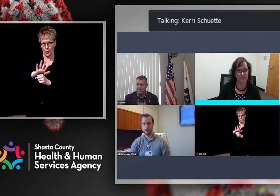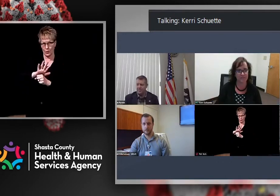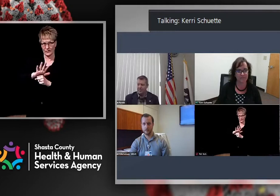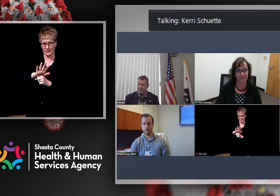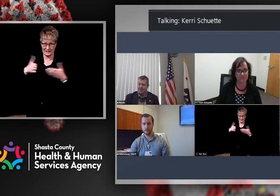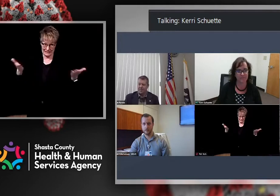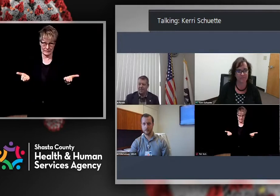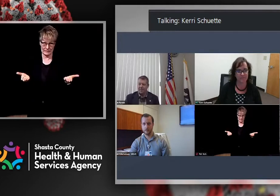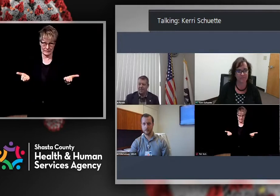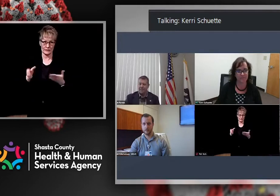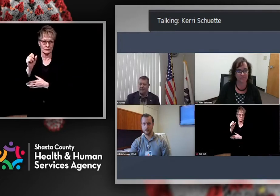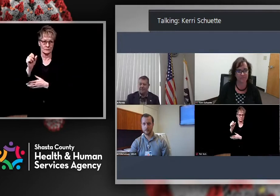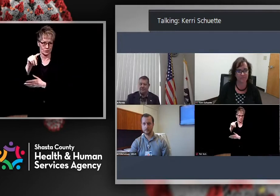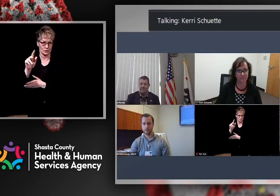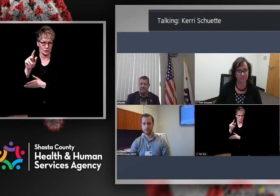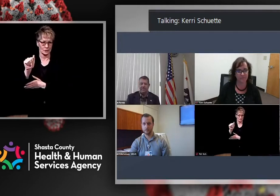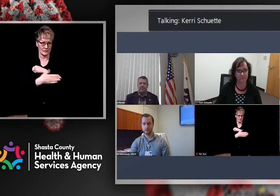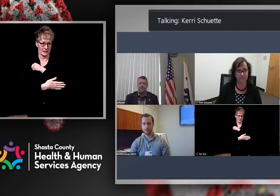Schurig.